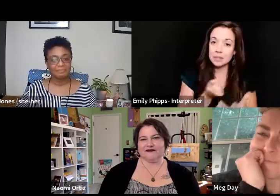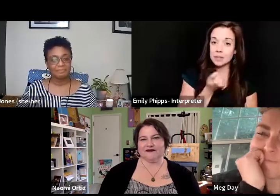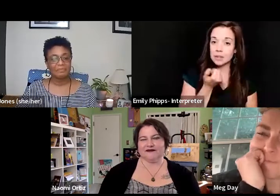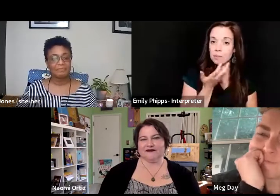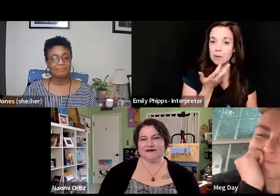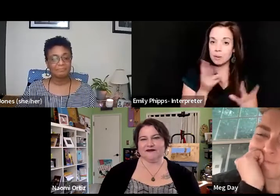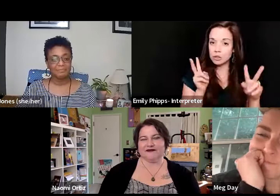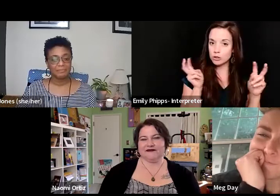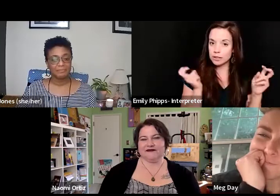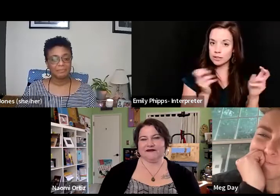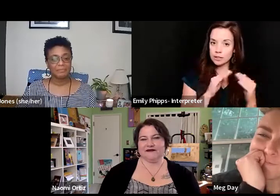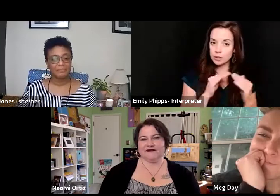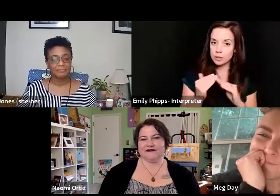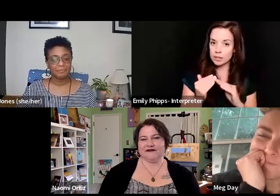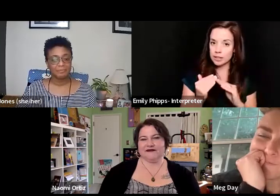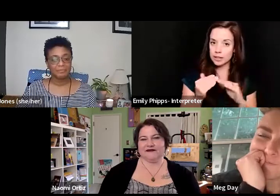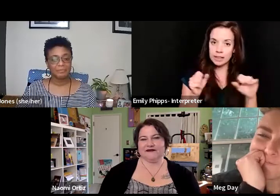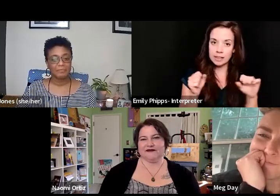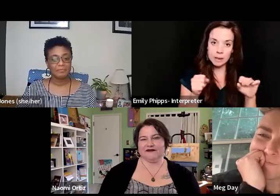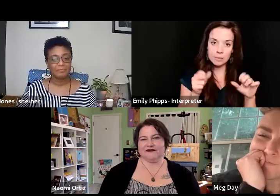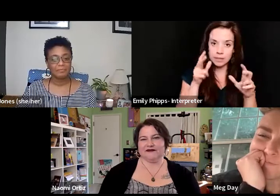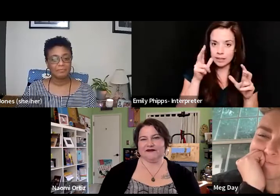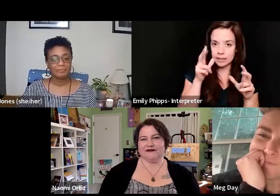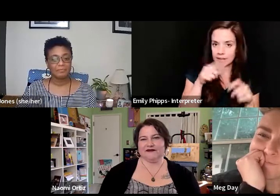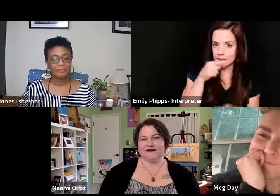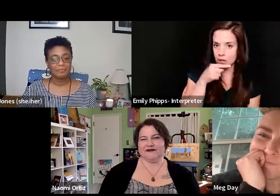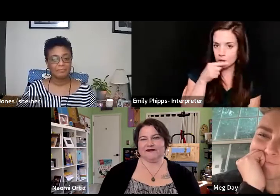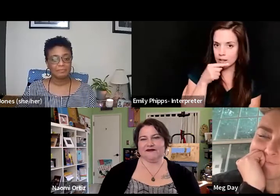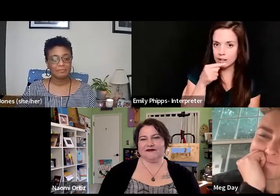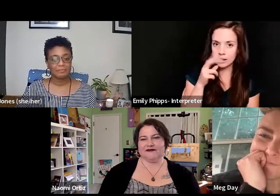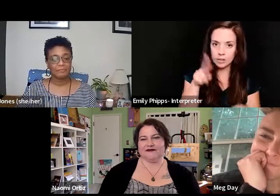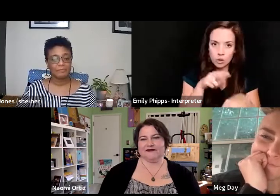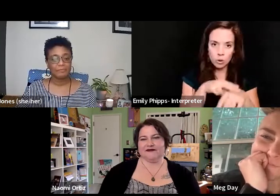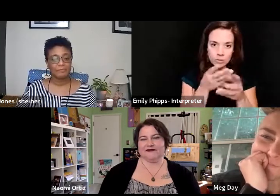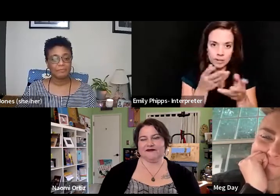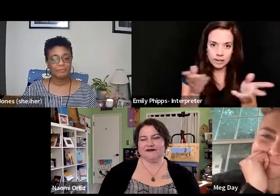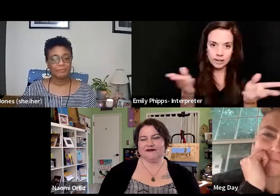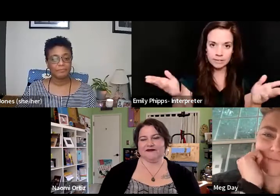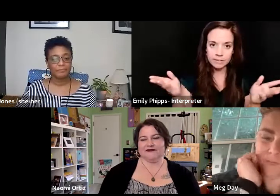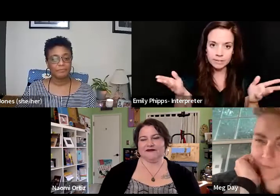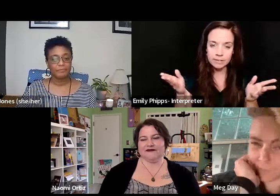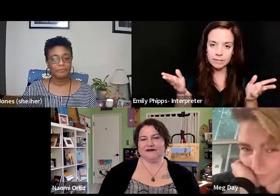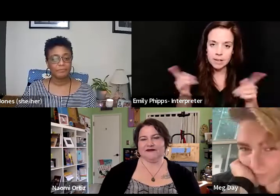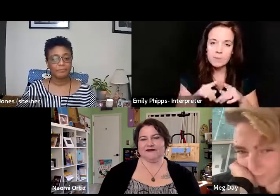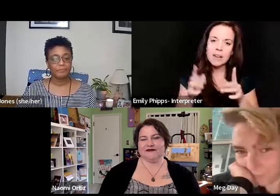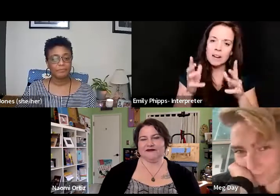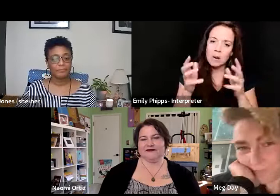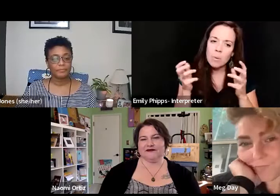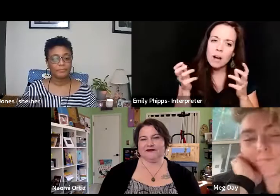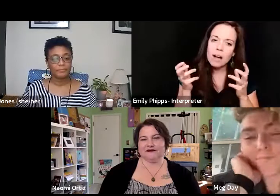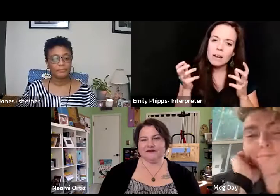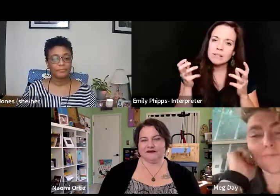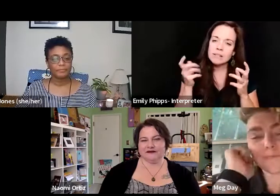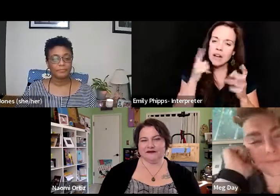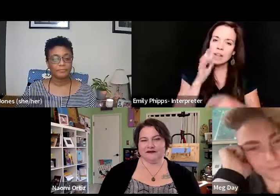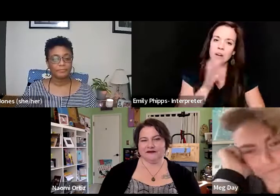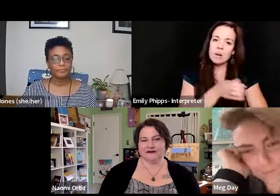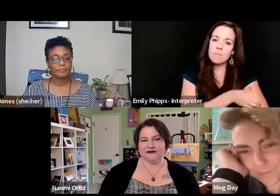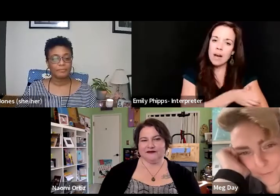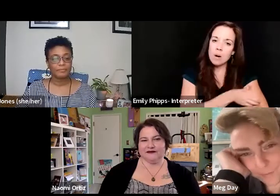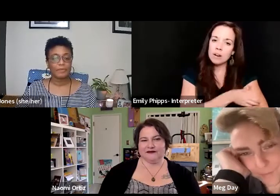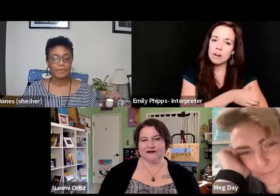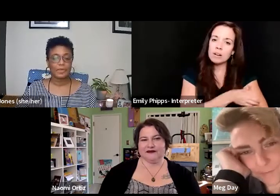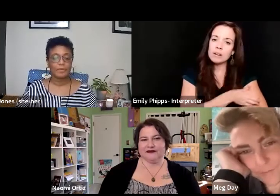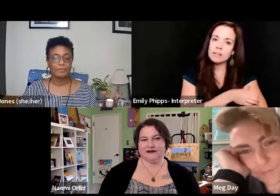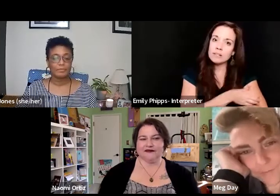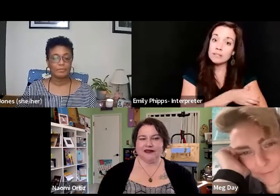of the, you know, the abled and the hearing and the normative. But I do want, I just really think that like our power is in turning towards each